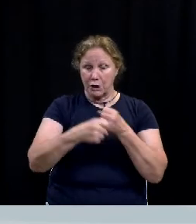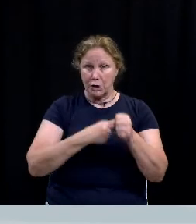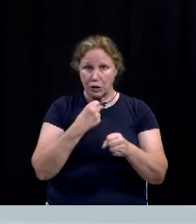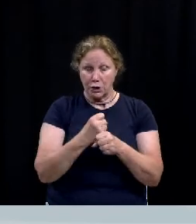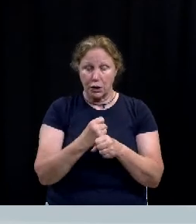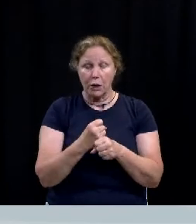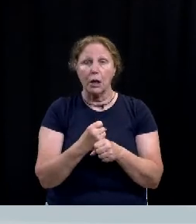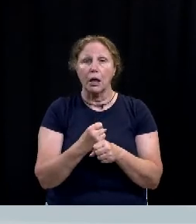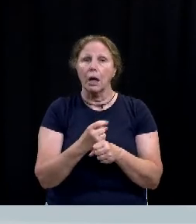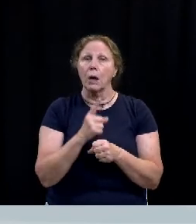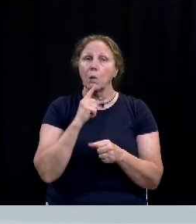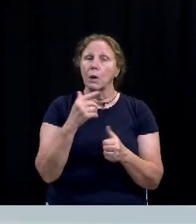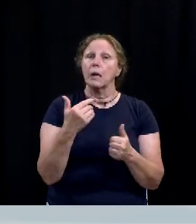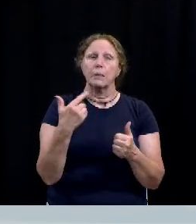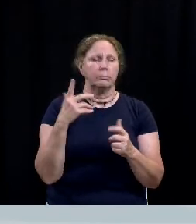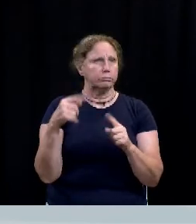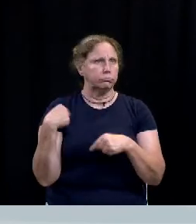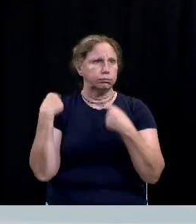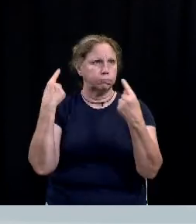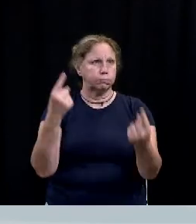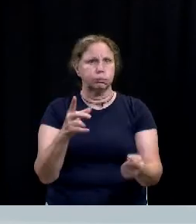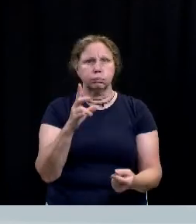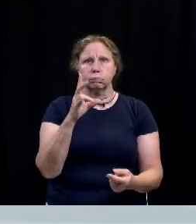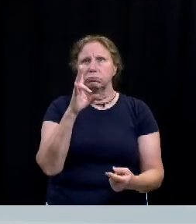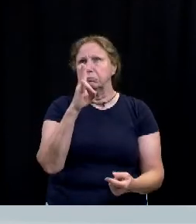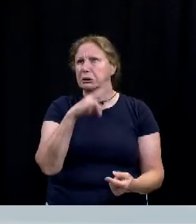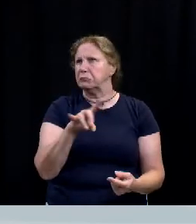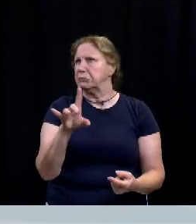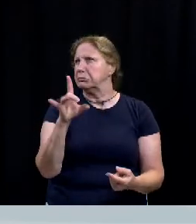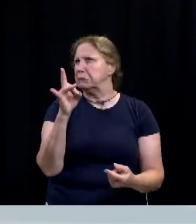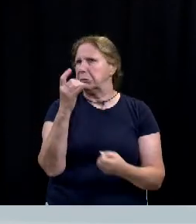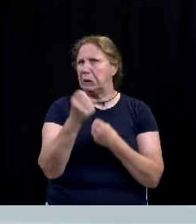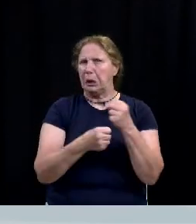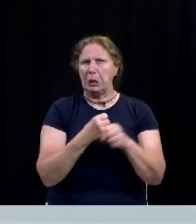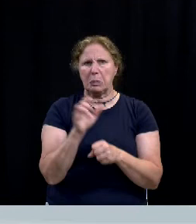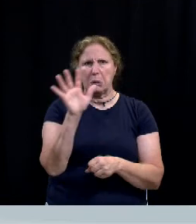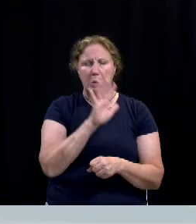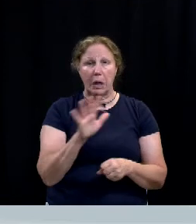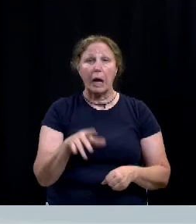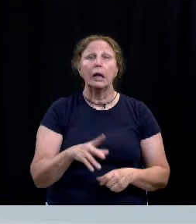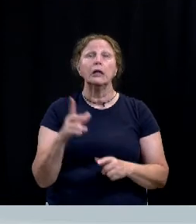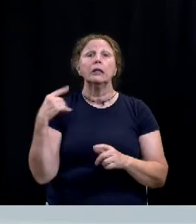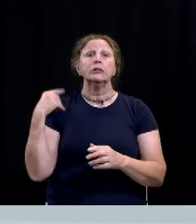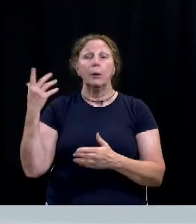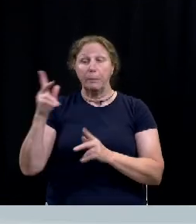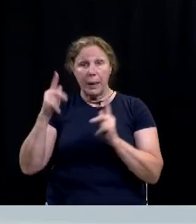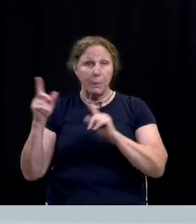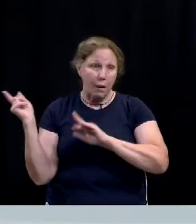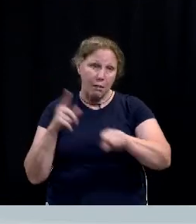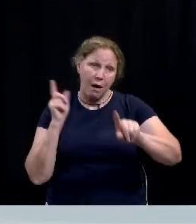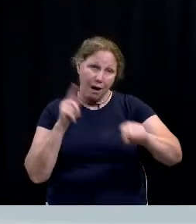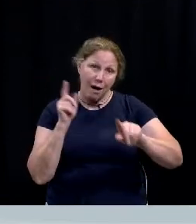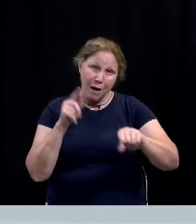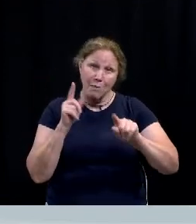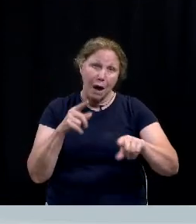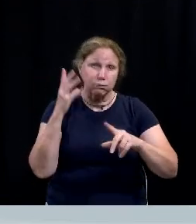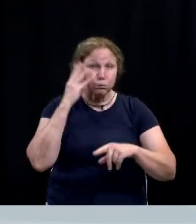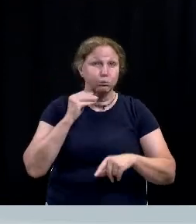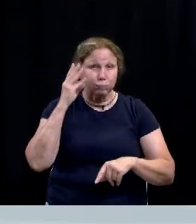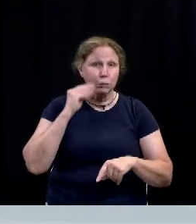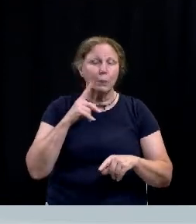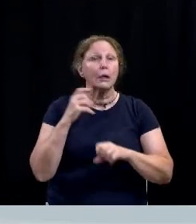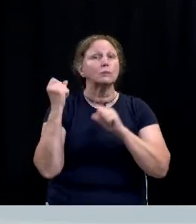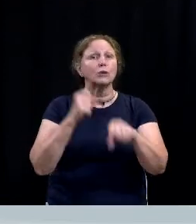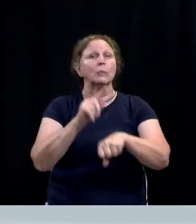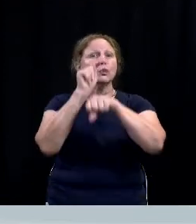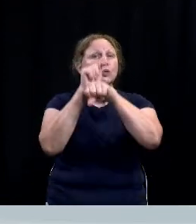we really have we've been doing this now seven eight years and created the generations of kids and families that have gone out and it's really become a strong waco